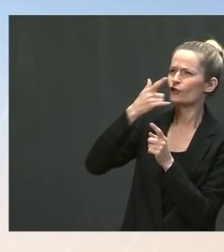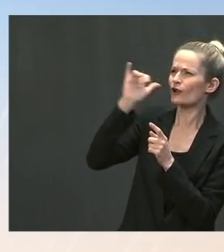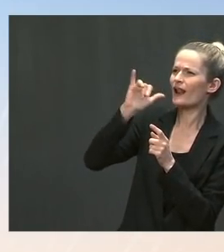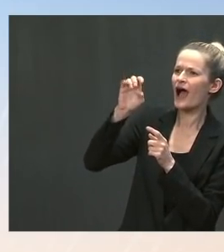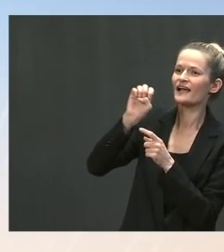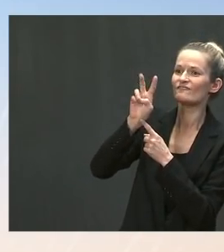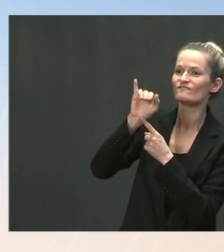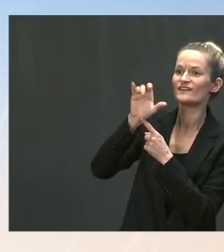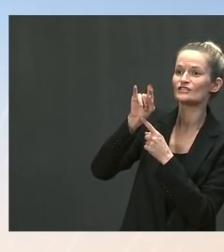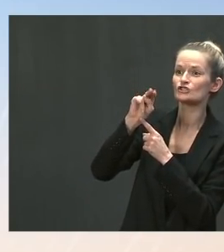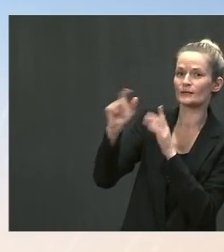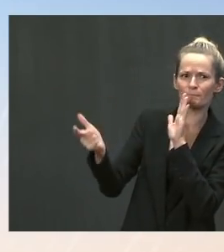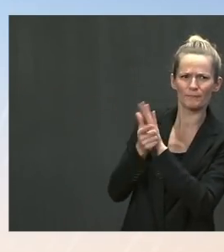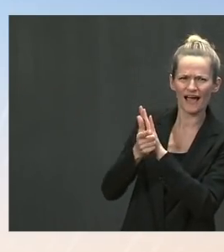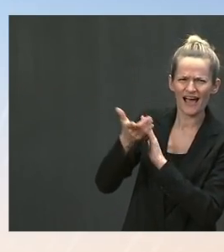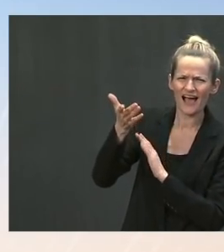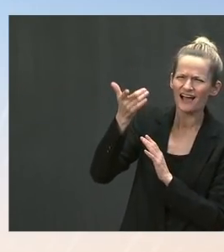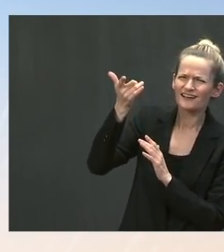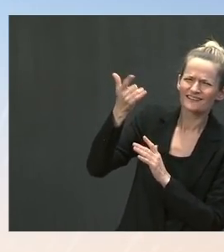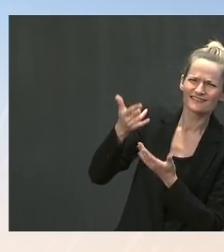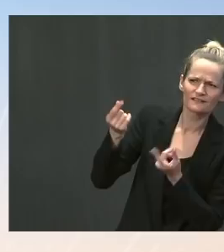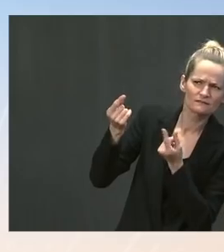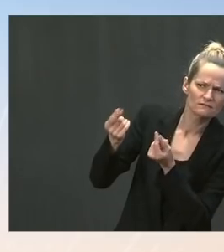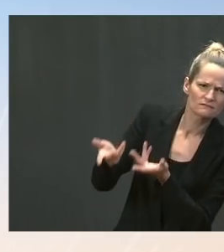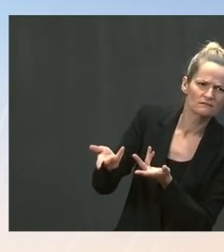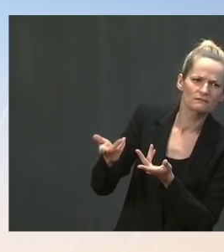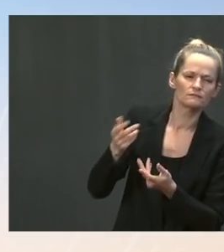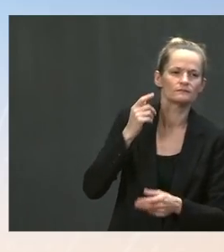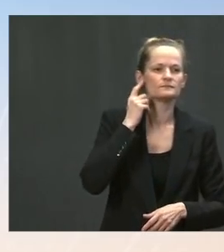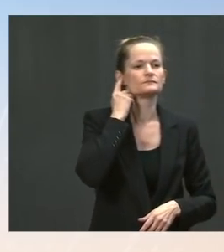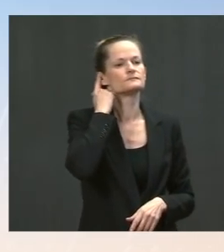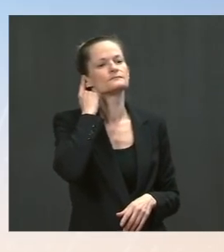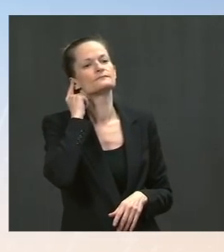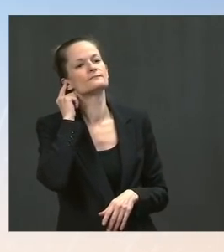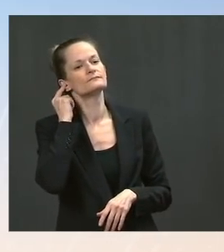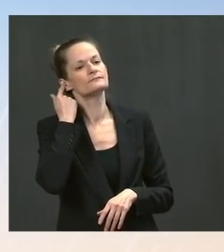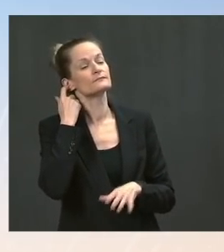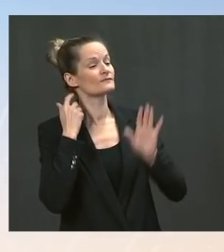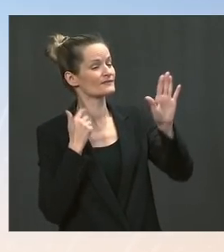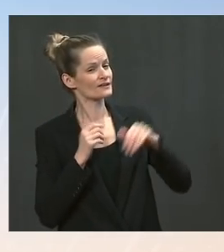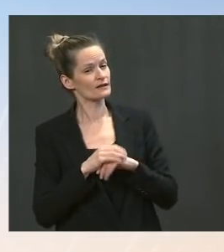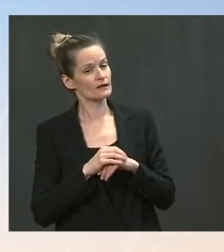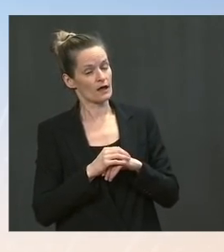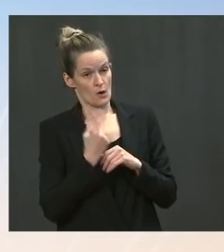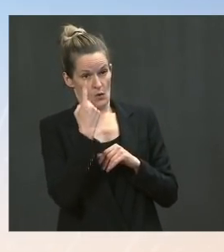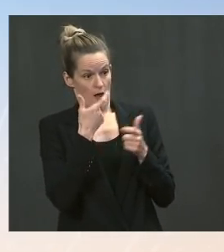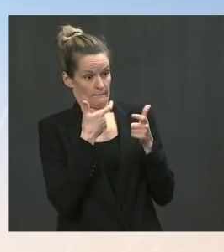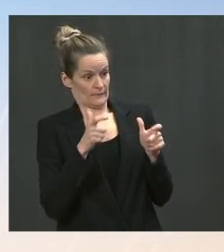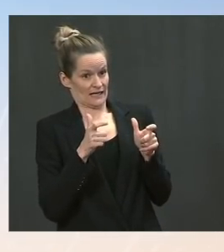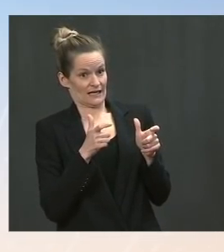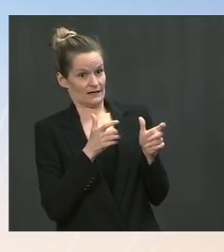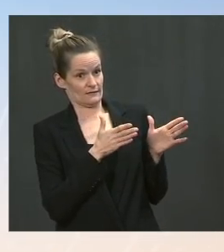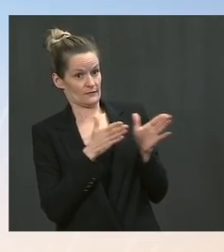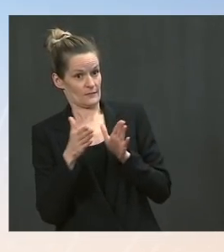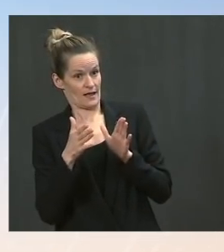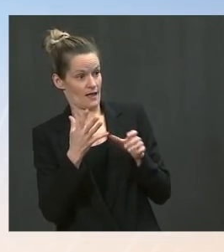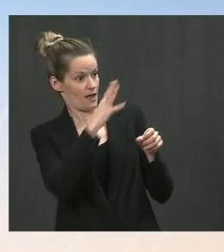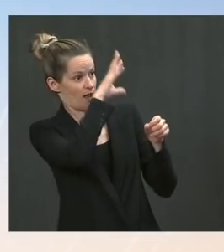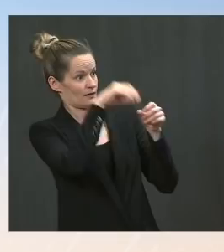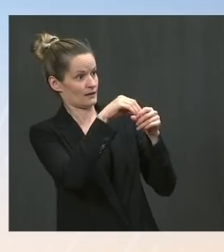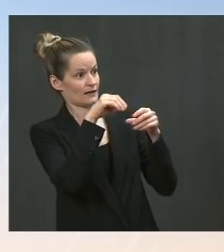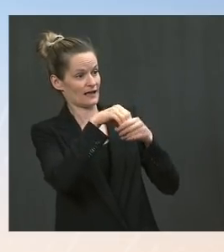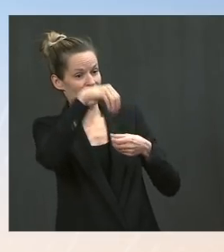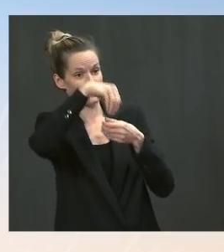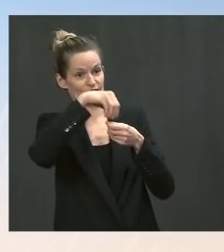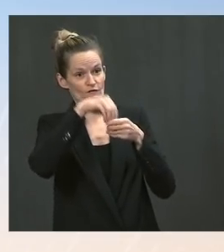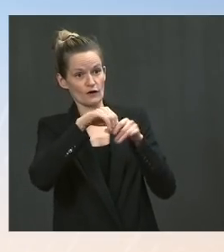biggest pieces of legislation he's pushing for, as we know, is the infrastructure package and also the Build Back Better agenda. A lot of — most of the components in